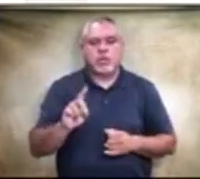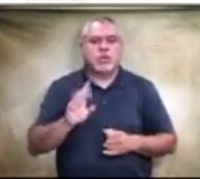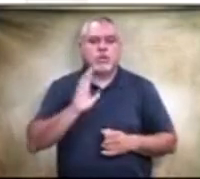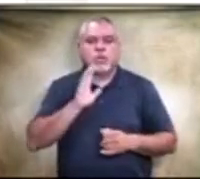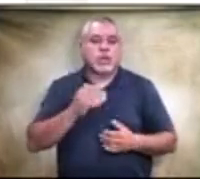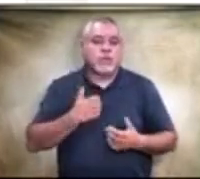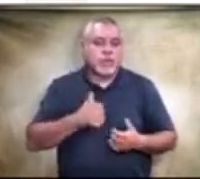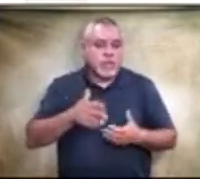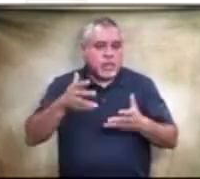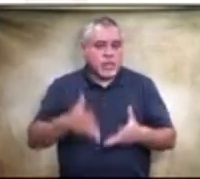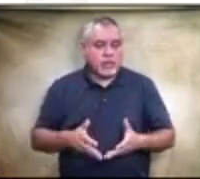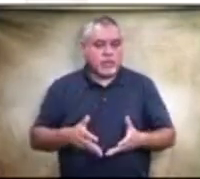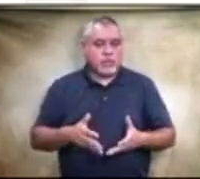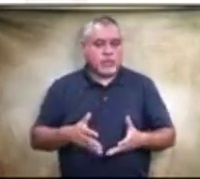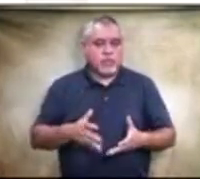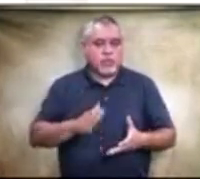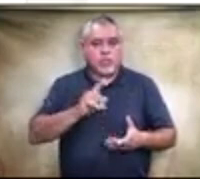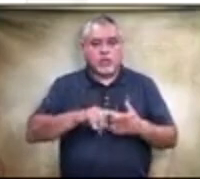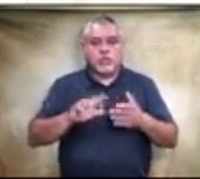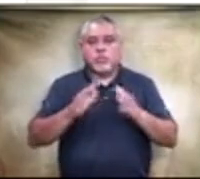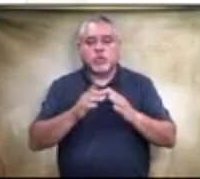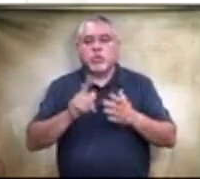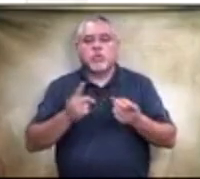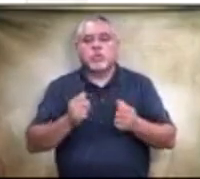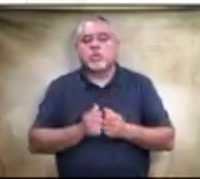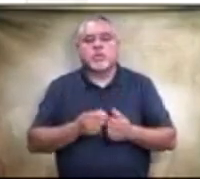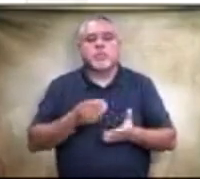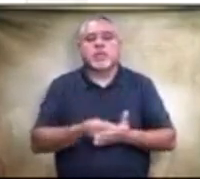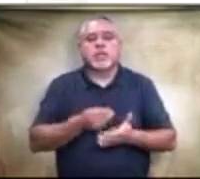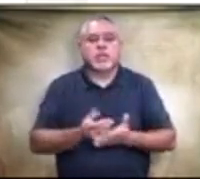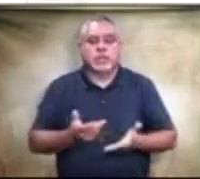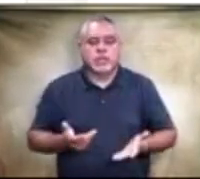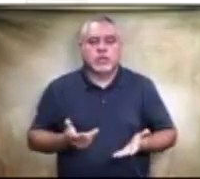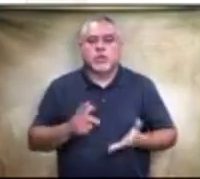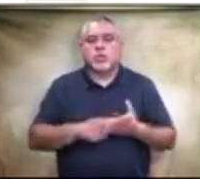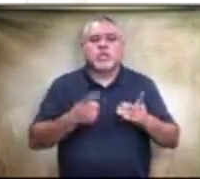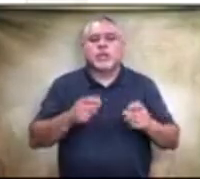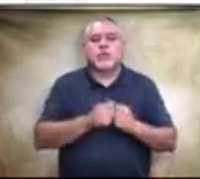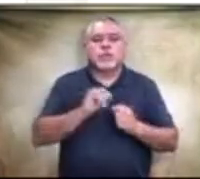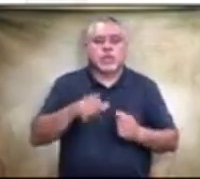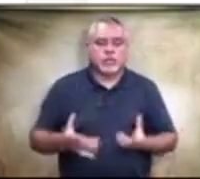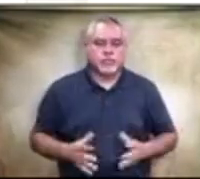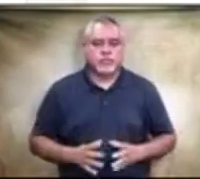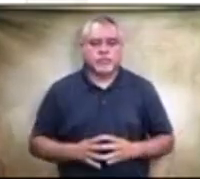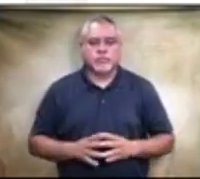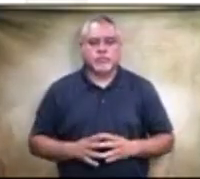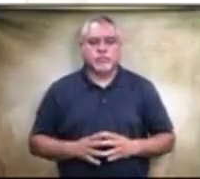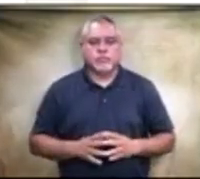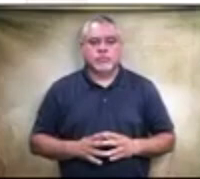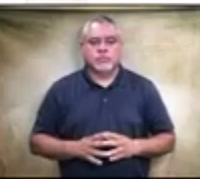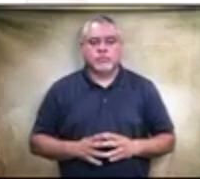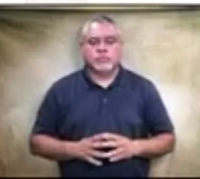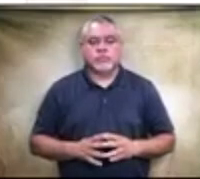go back to the community and say what do we do with this money how what what's happening with it so our